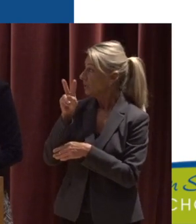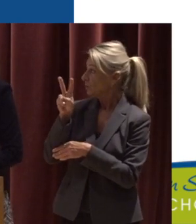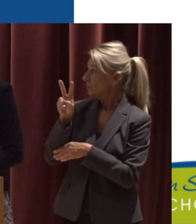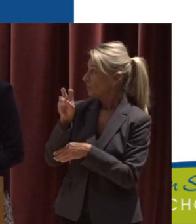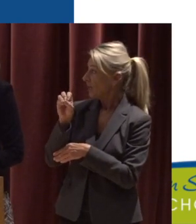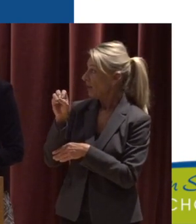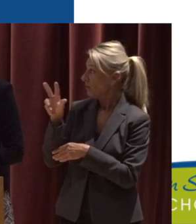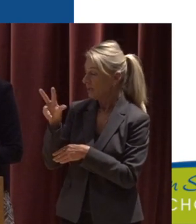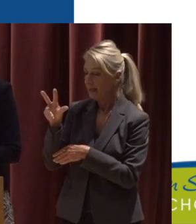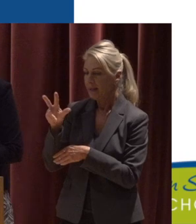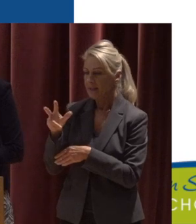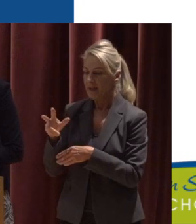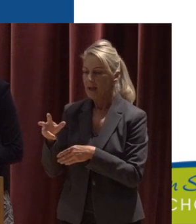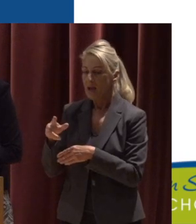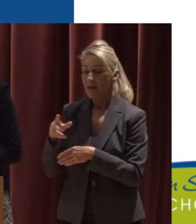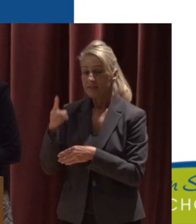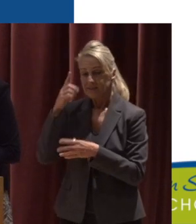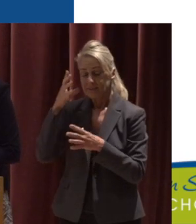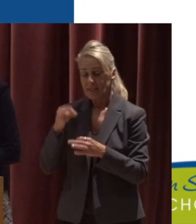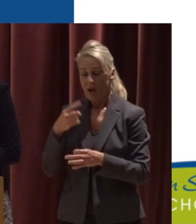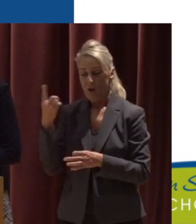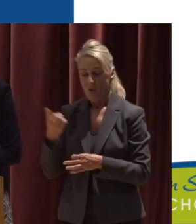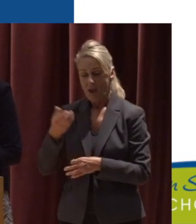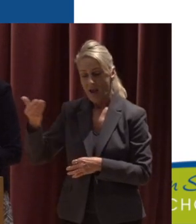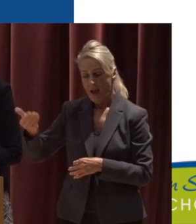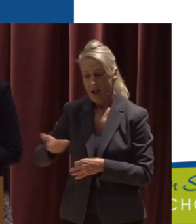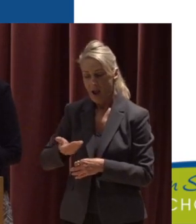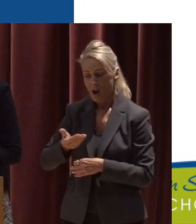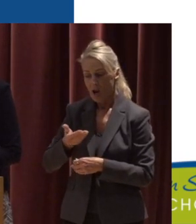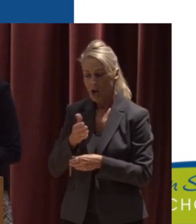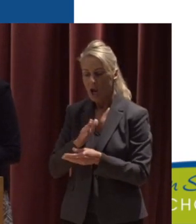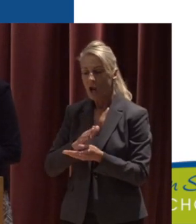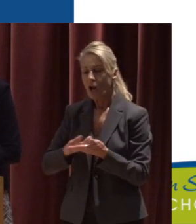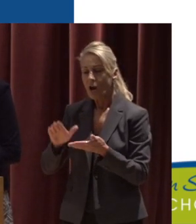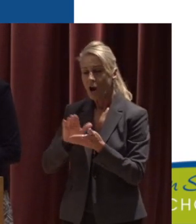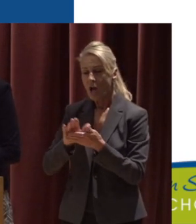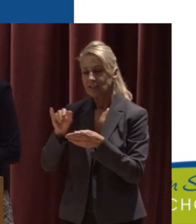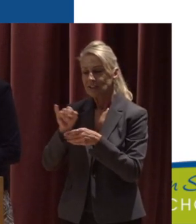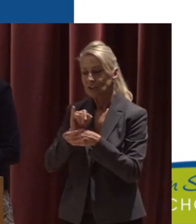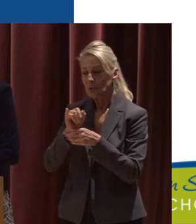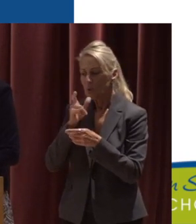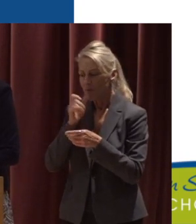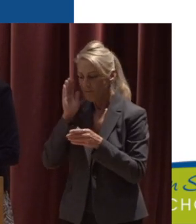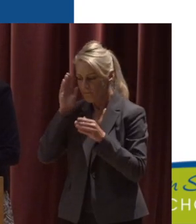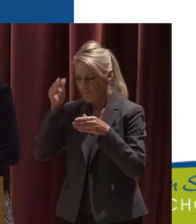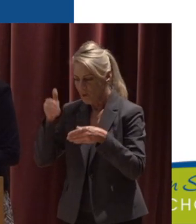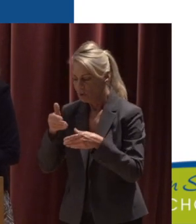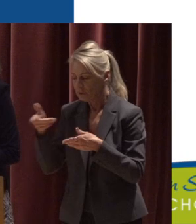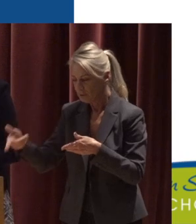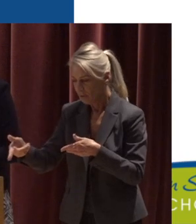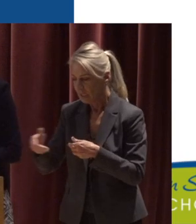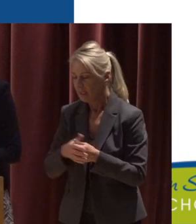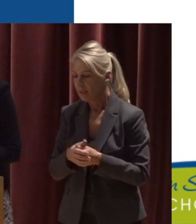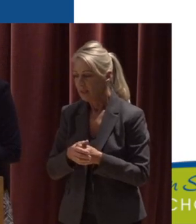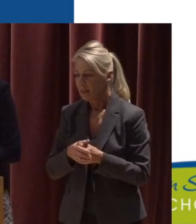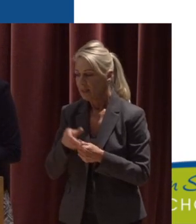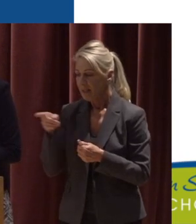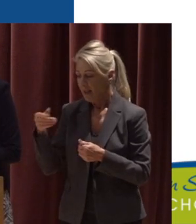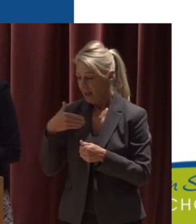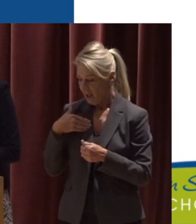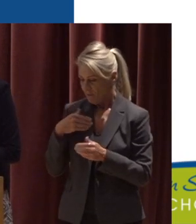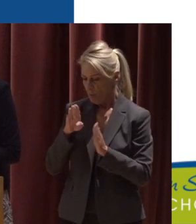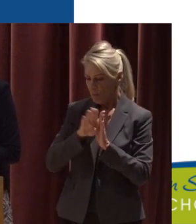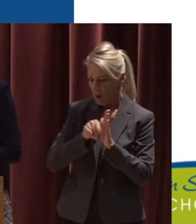only hiring college interns who focused on natural environment By having people working in the streams who have background